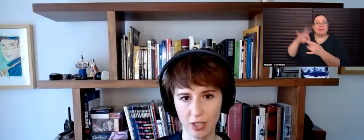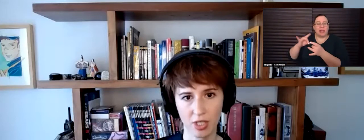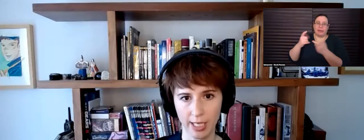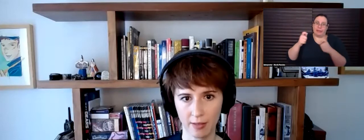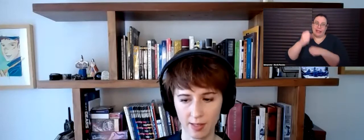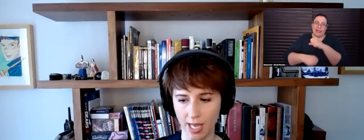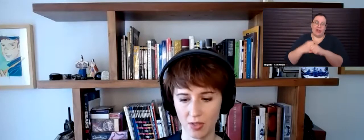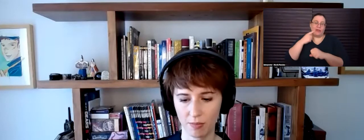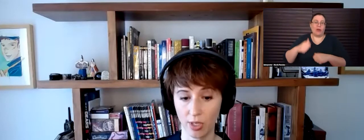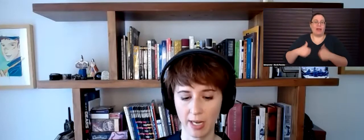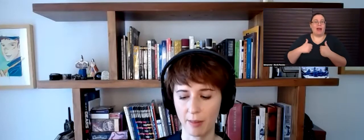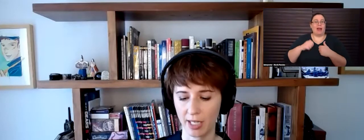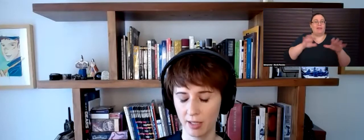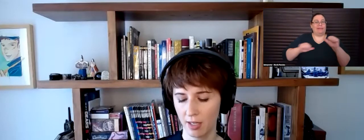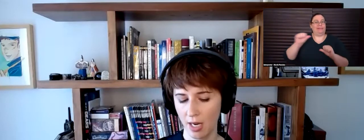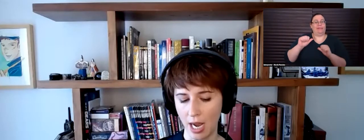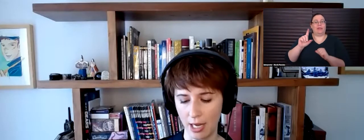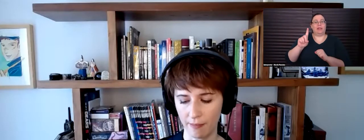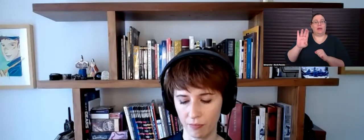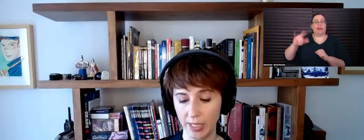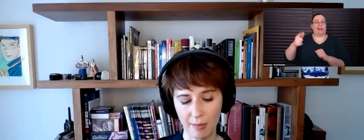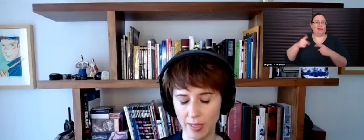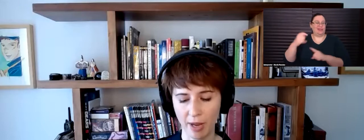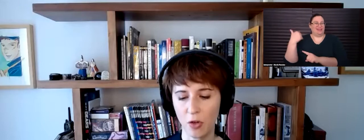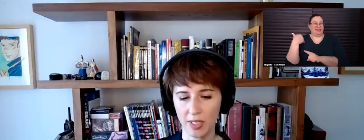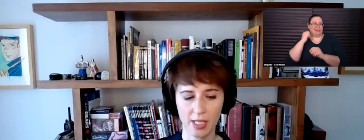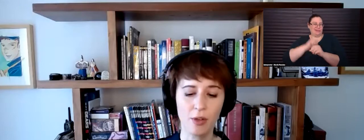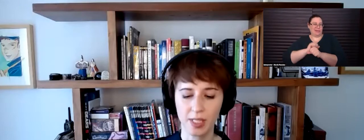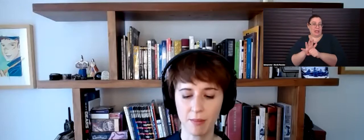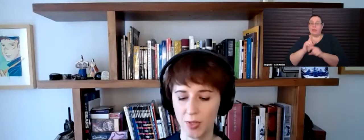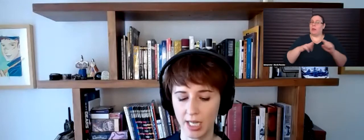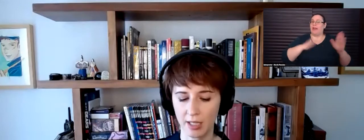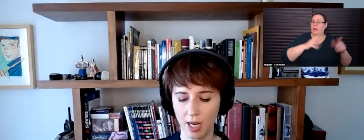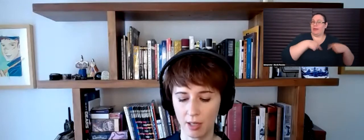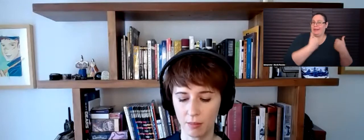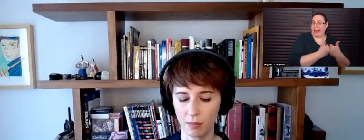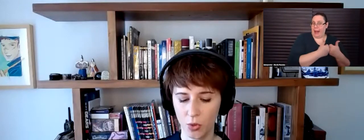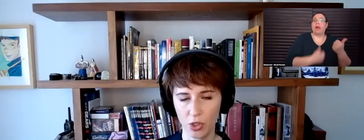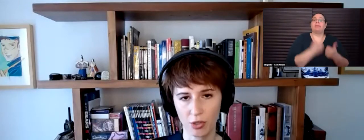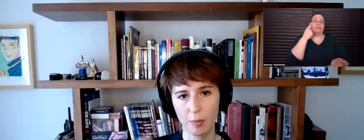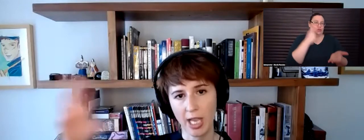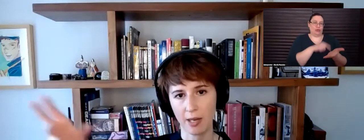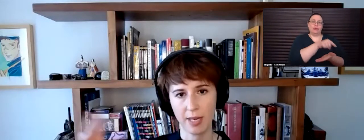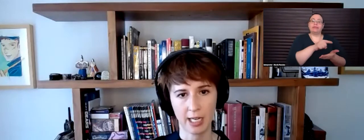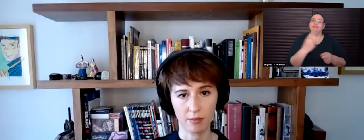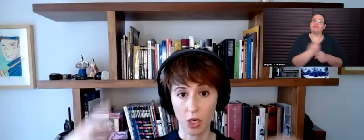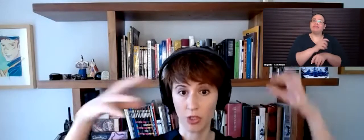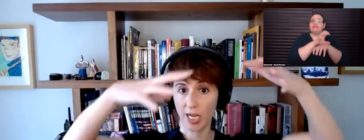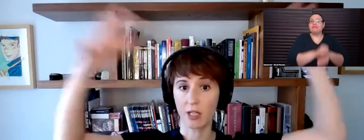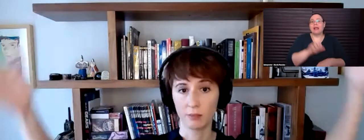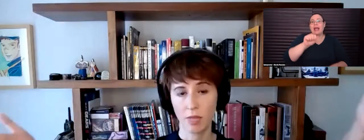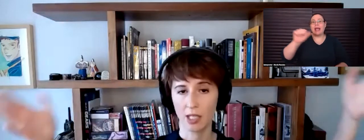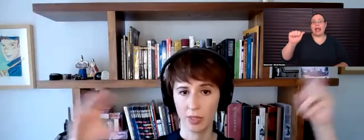for live action dubbing in this last, during pandemic. Um, but games being my focus, I noticed it most in, um, traditional AAA, meaning